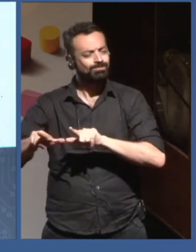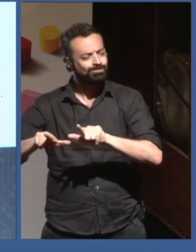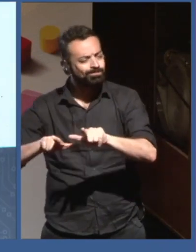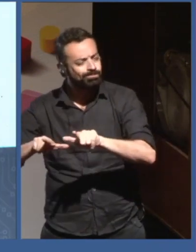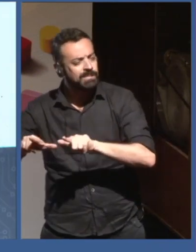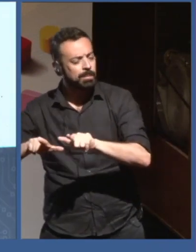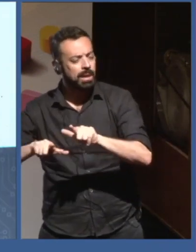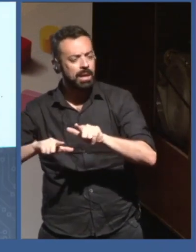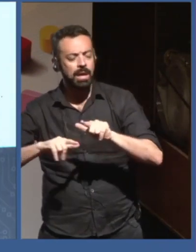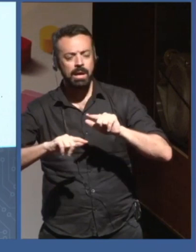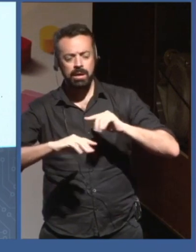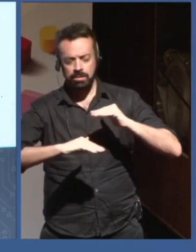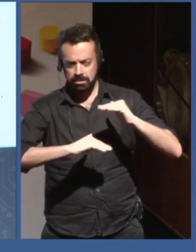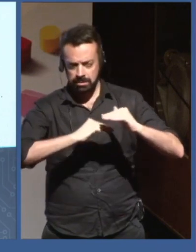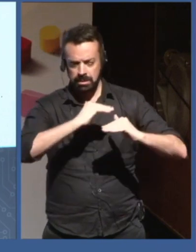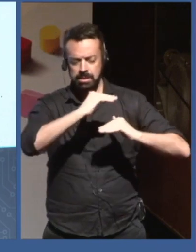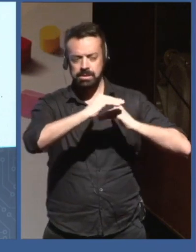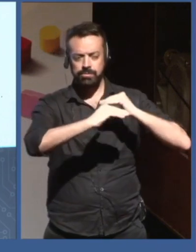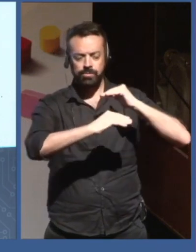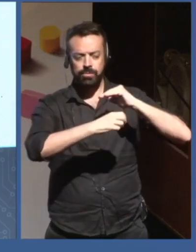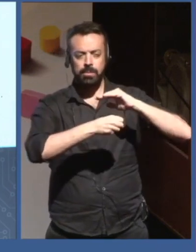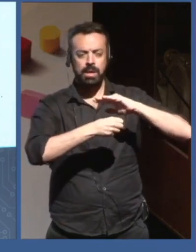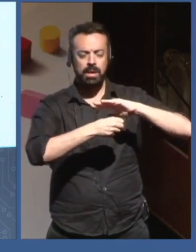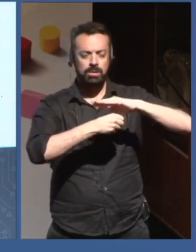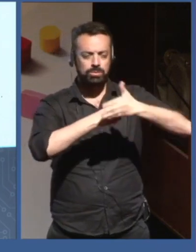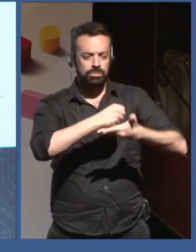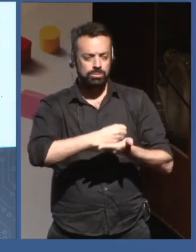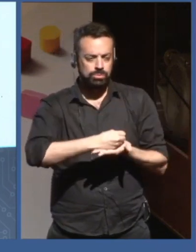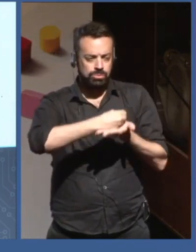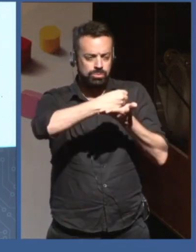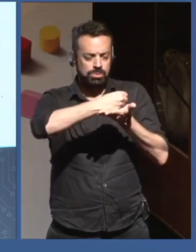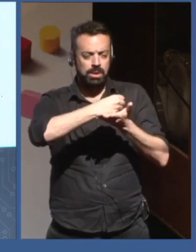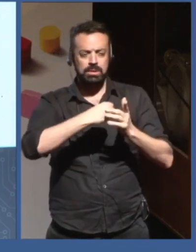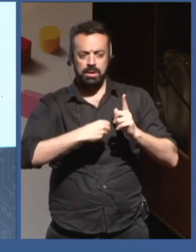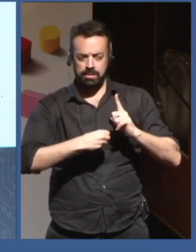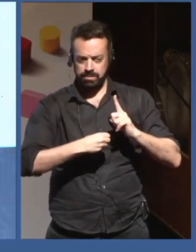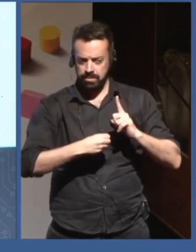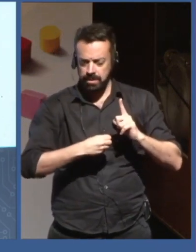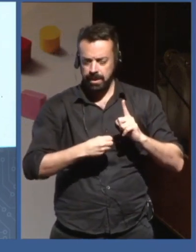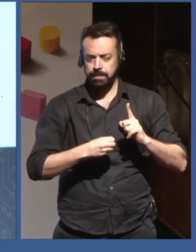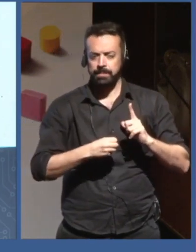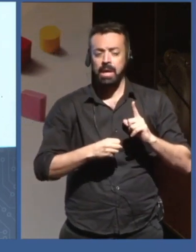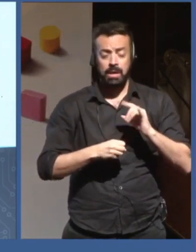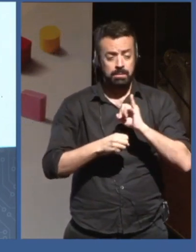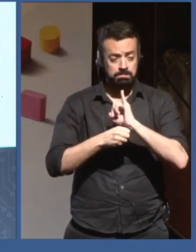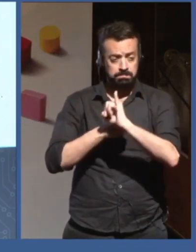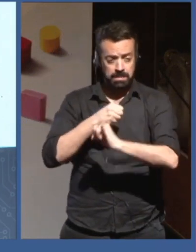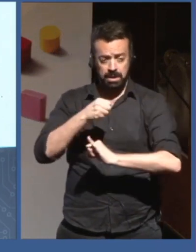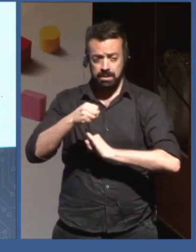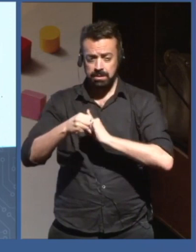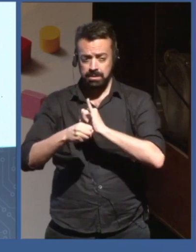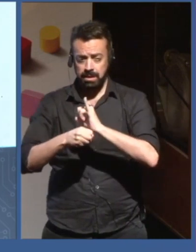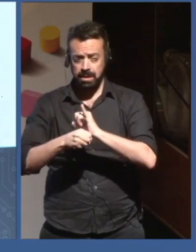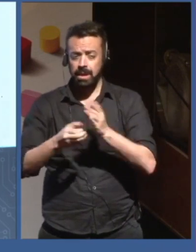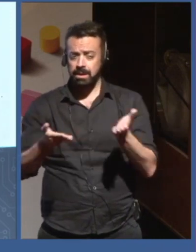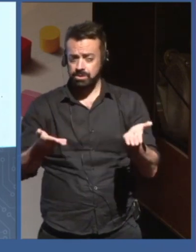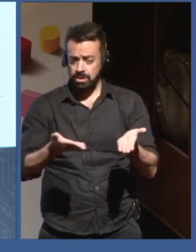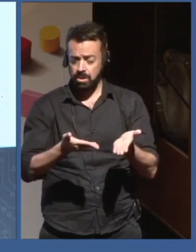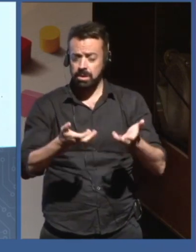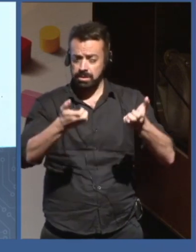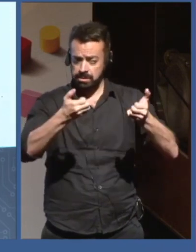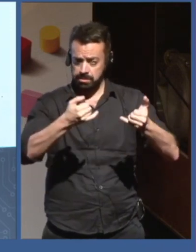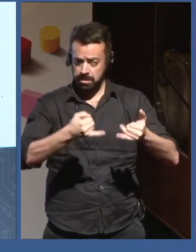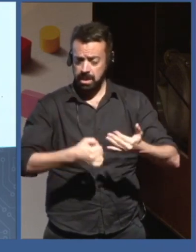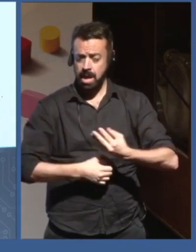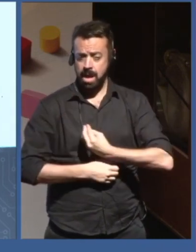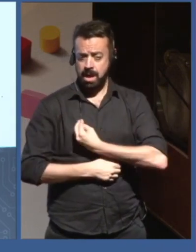can maybe see my bio in either online or in the program. I will just say one thing is that I'm not a computer